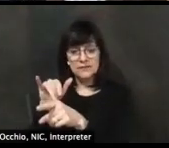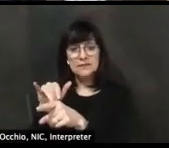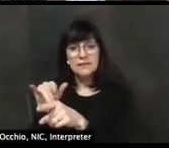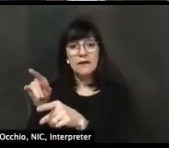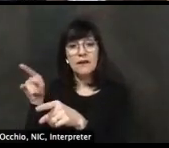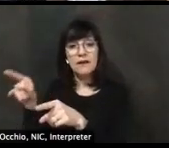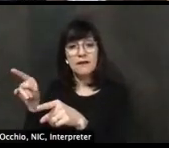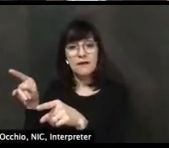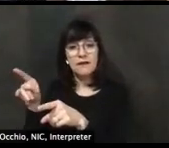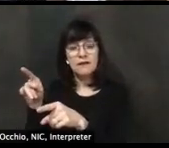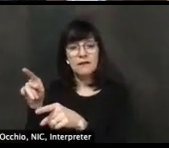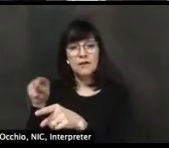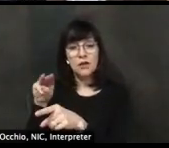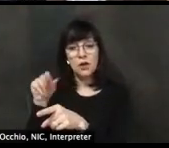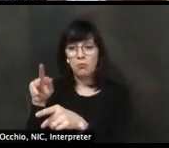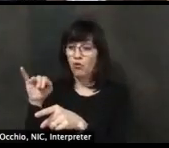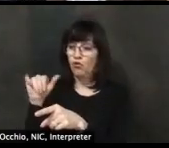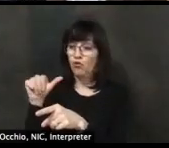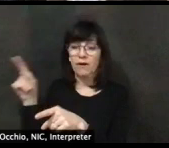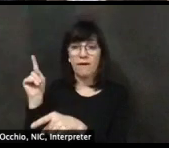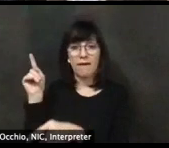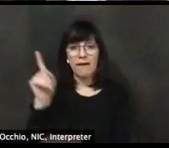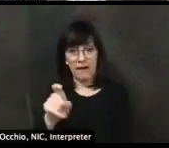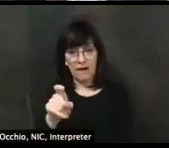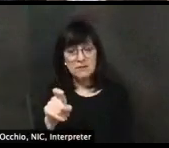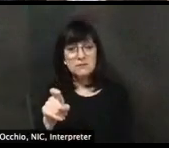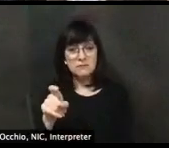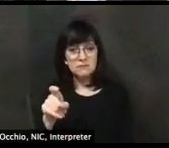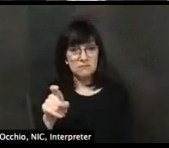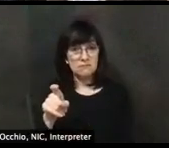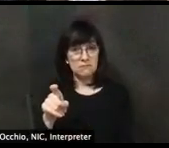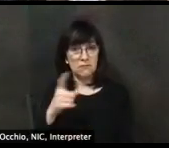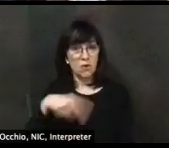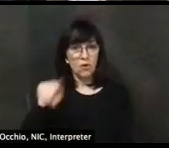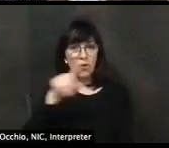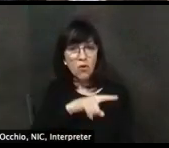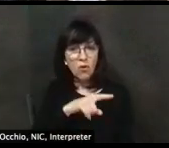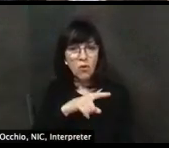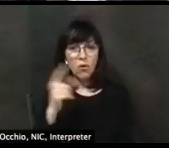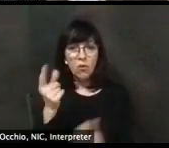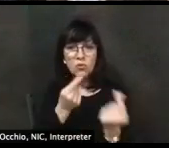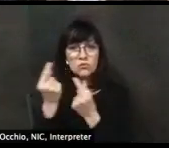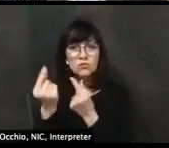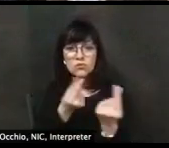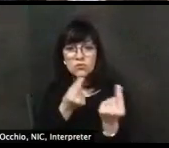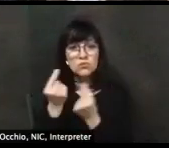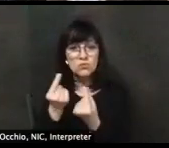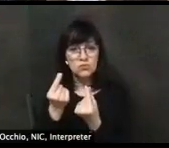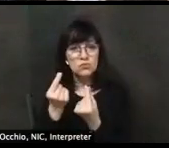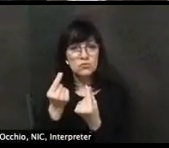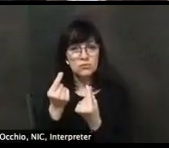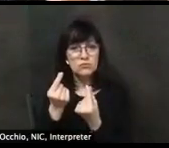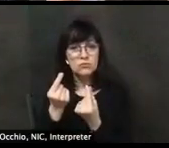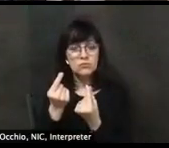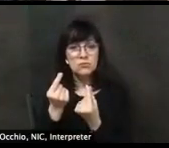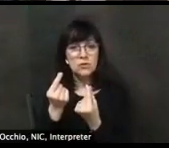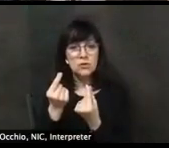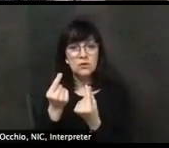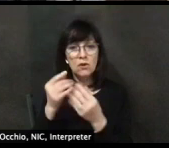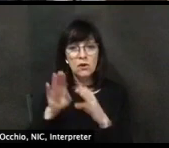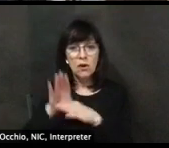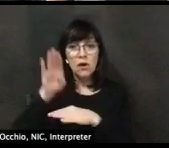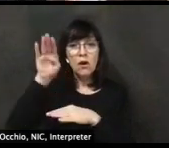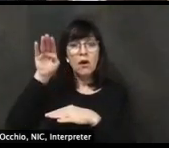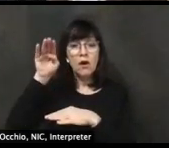curve and the curve is below anticipated, why all this to reopen the economy? Why not just reopen the economy in full